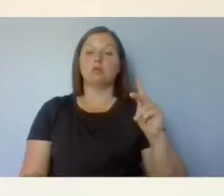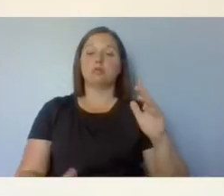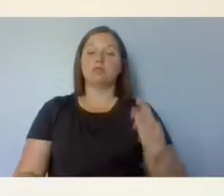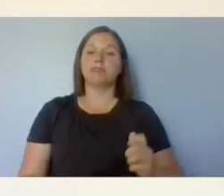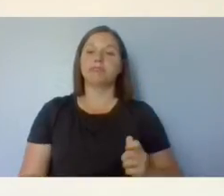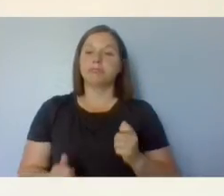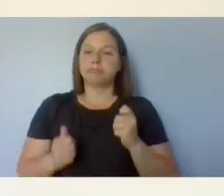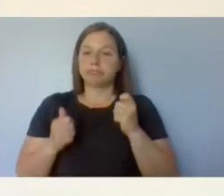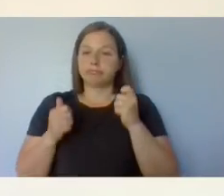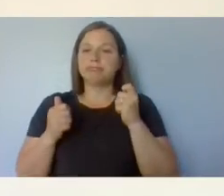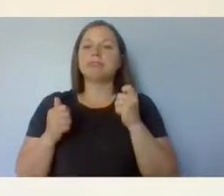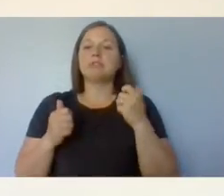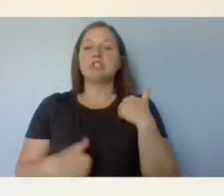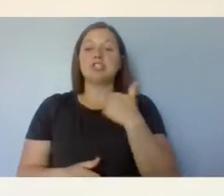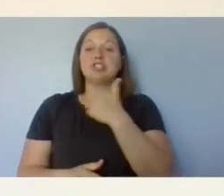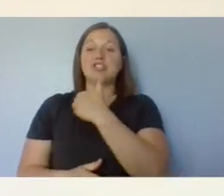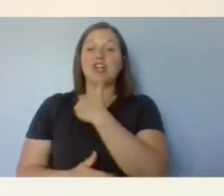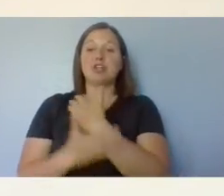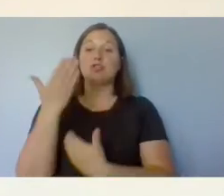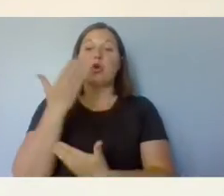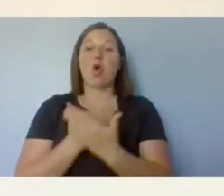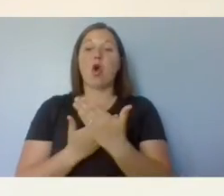Chest and arms like branches.